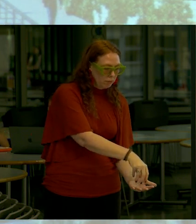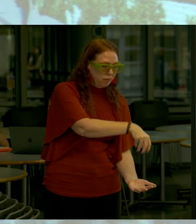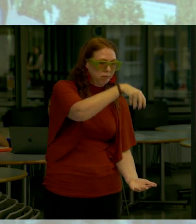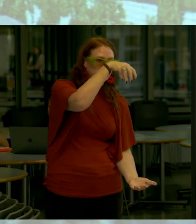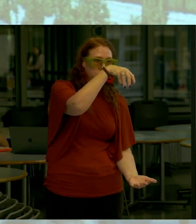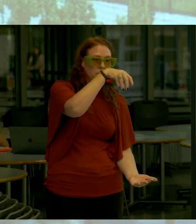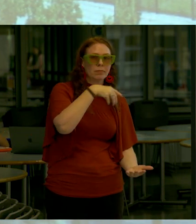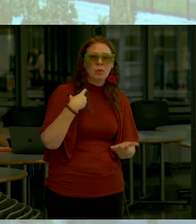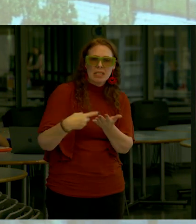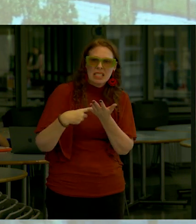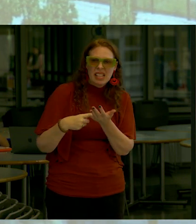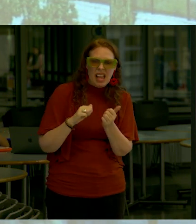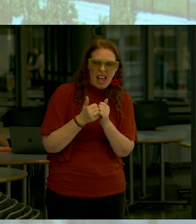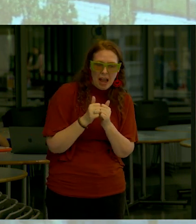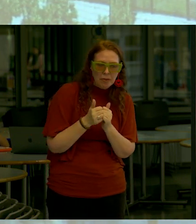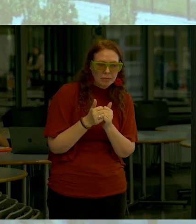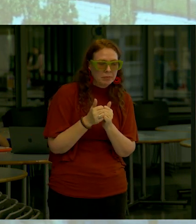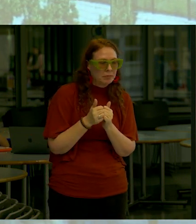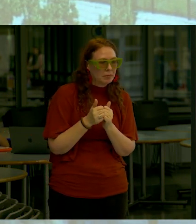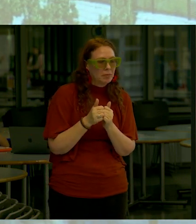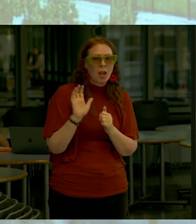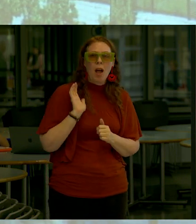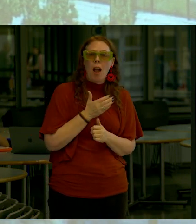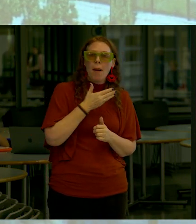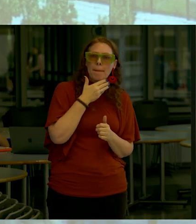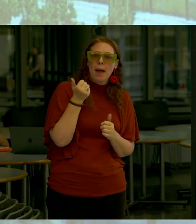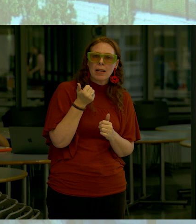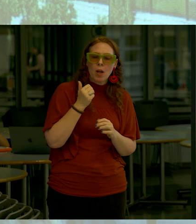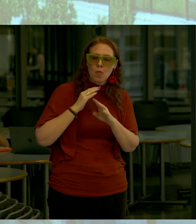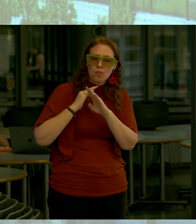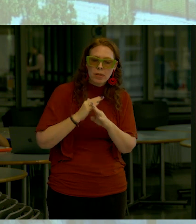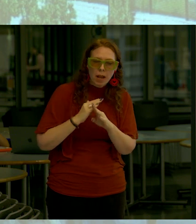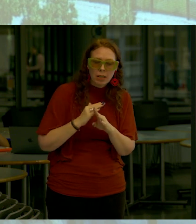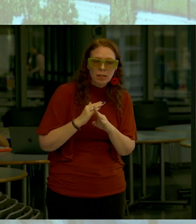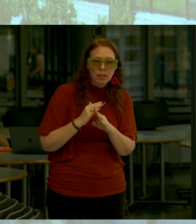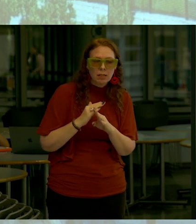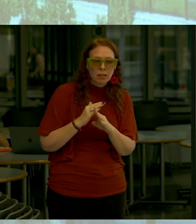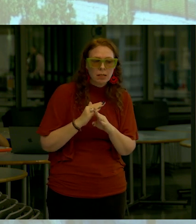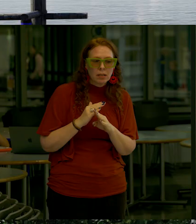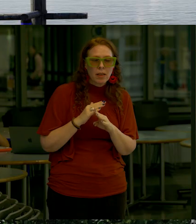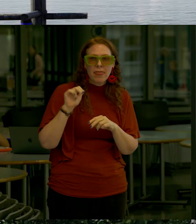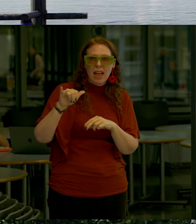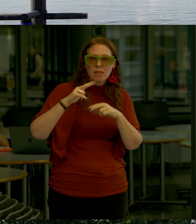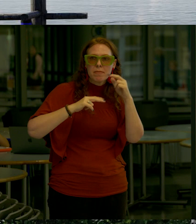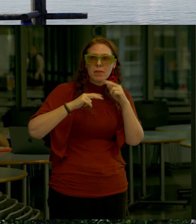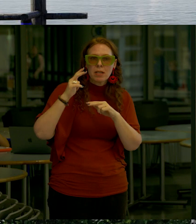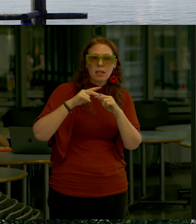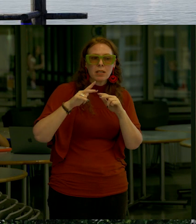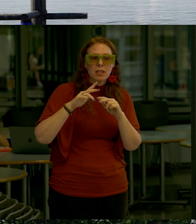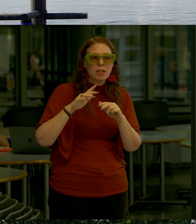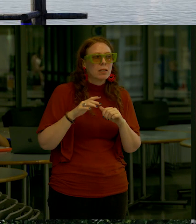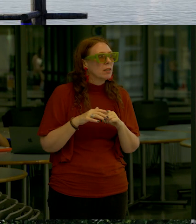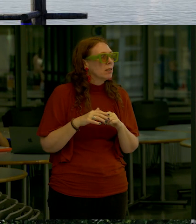lot of time discussing how we're going to do our best to protect that building so that it